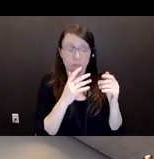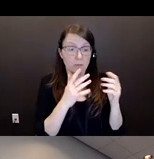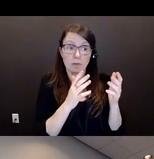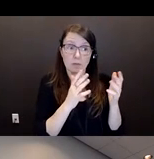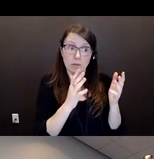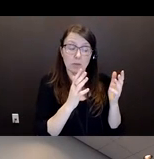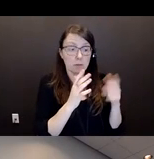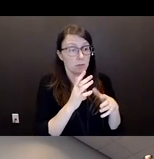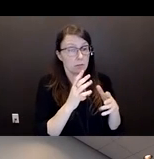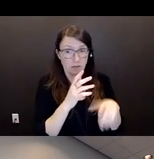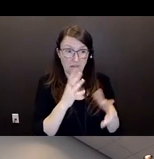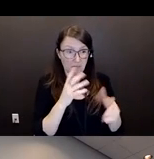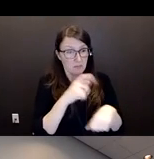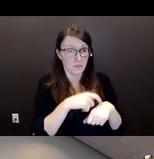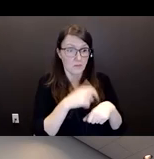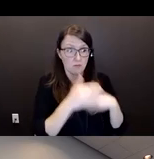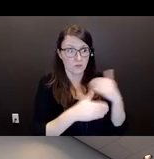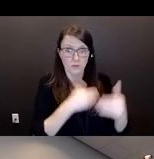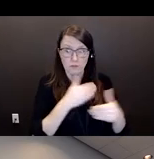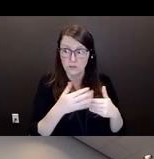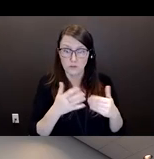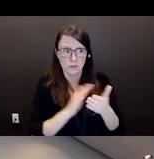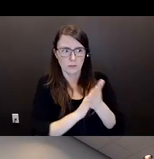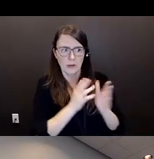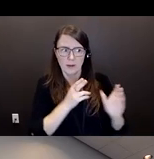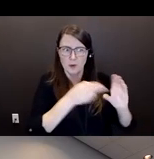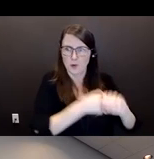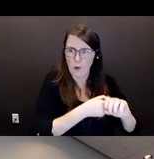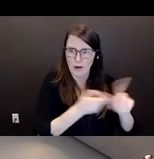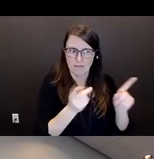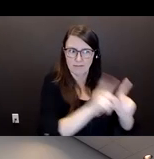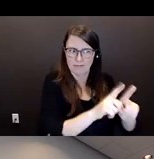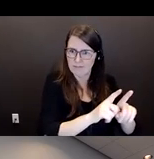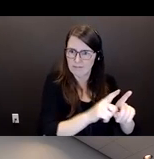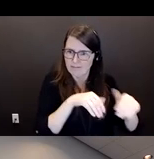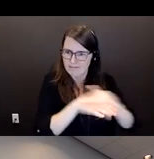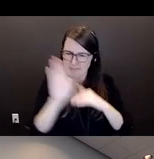bank. He's standing over top of her as the ATM is being used.